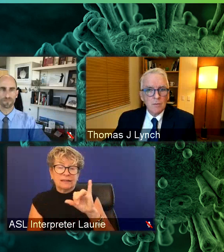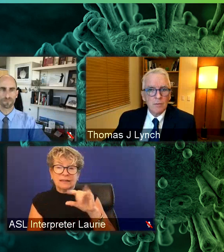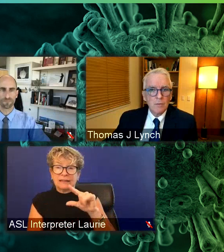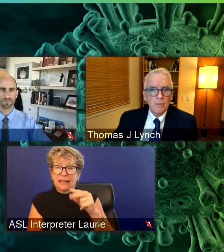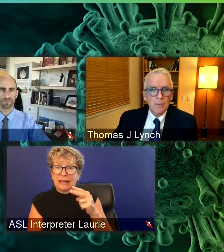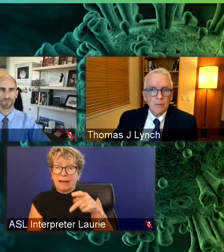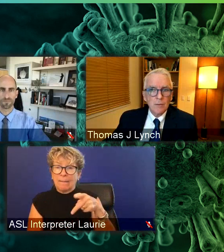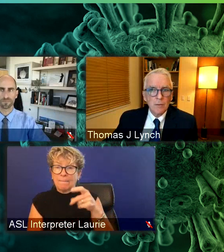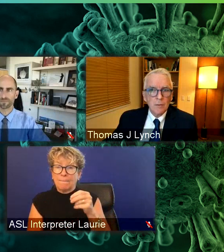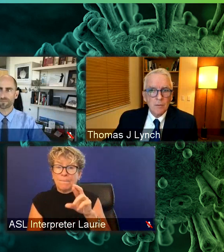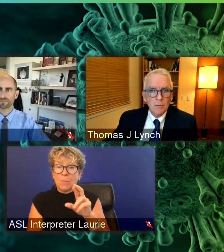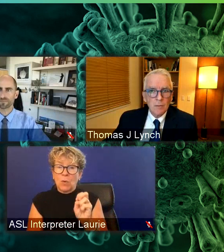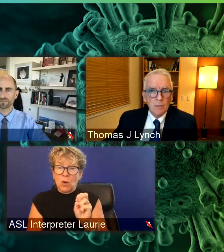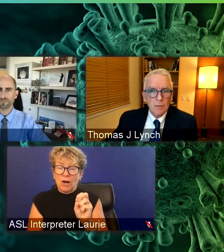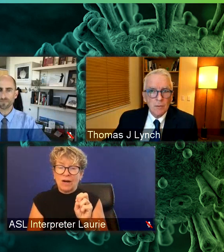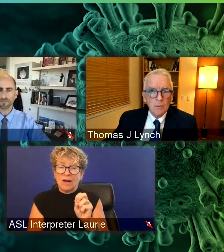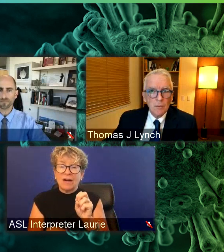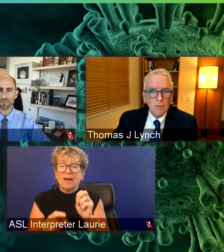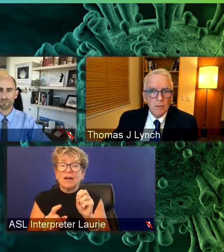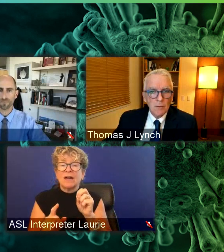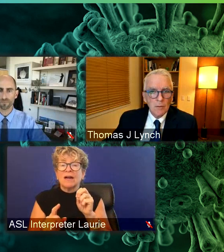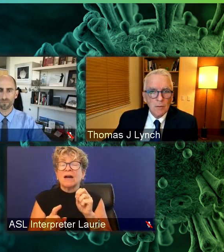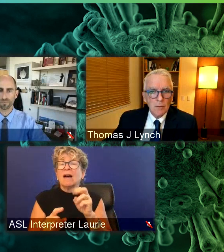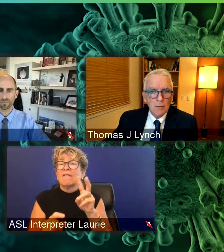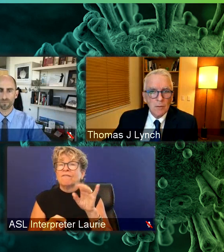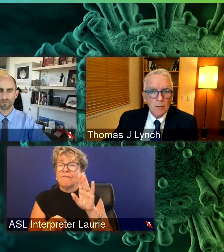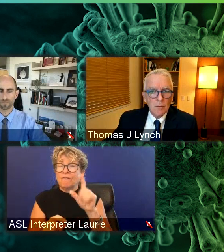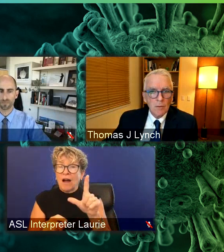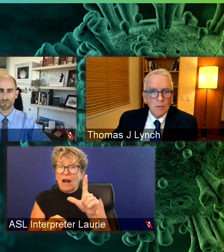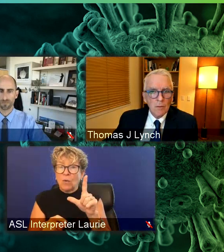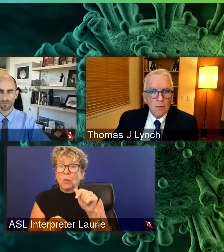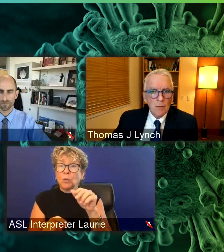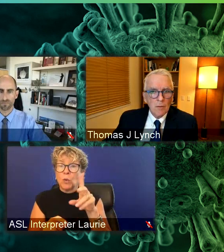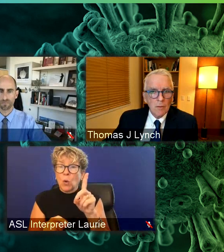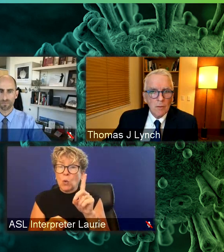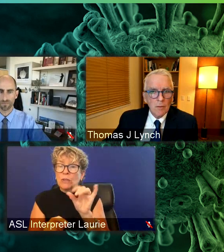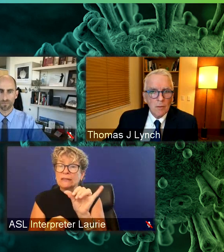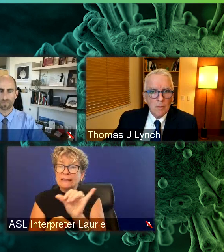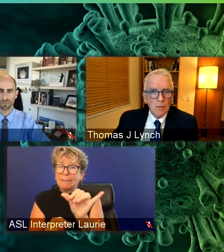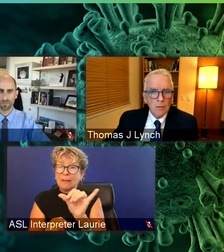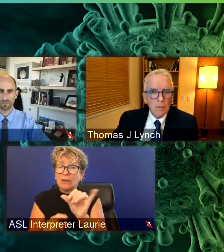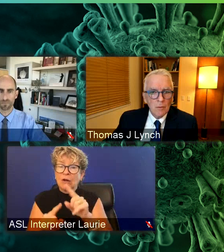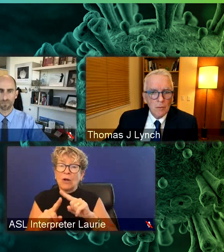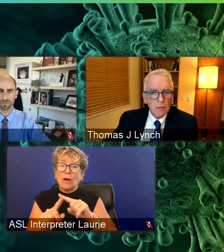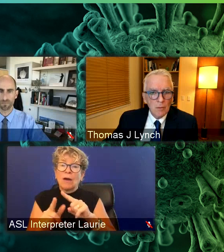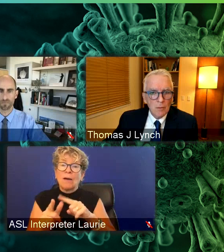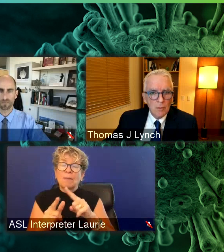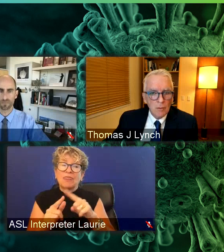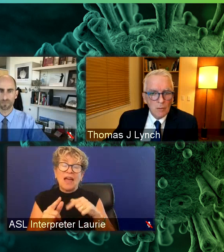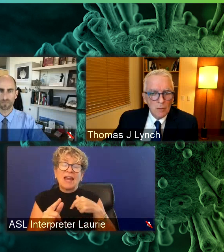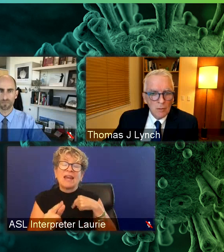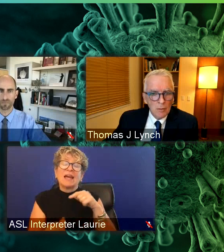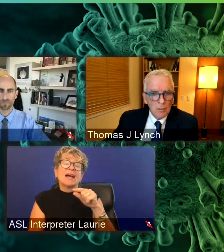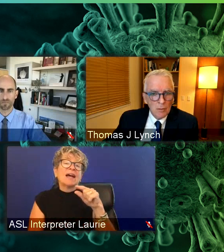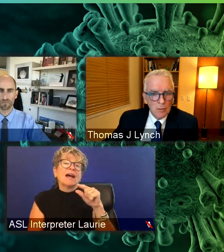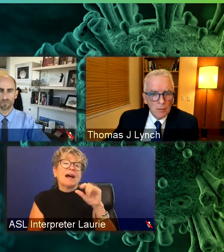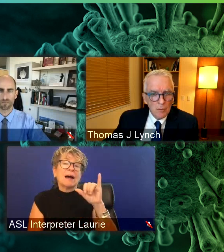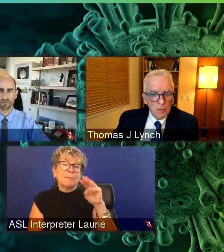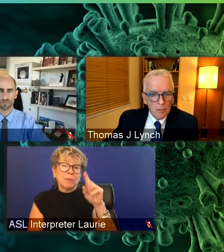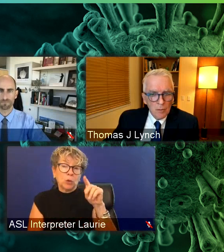and this might be explaining some of the discrepancies initially see viral loads quite similar, but then immunity is kicking in and the vaccinated individuals and kind of bringing the